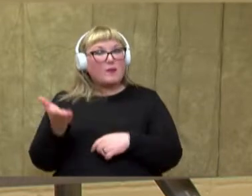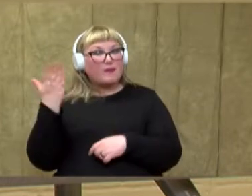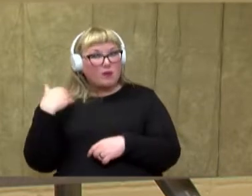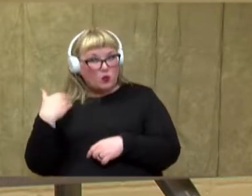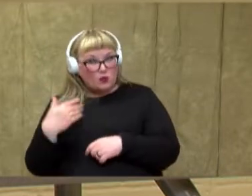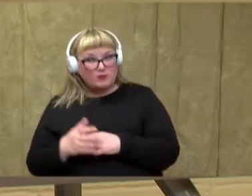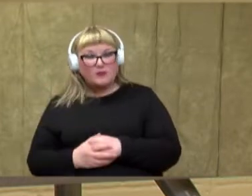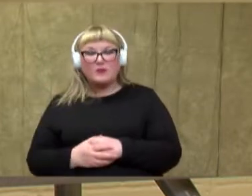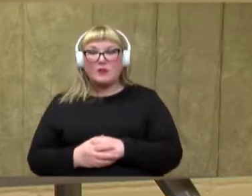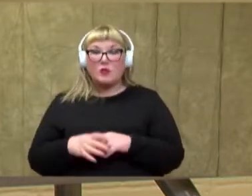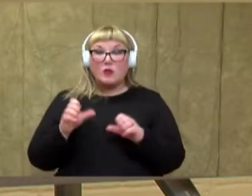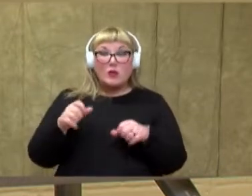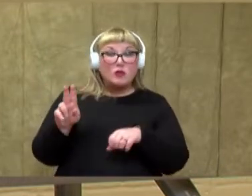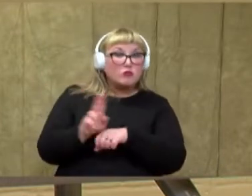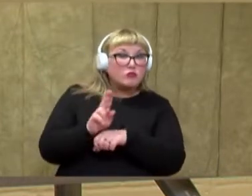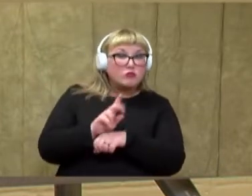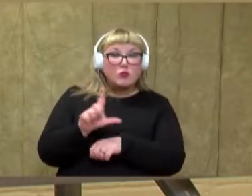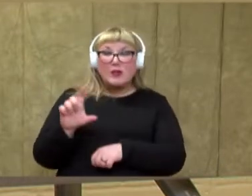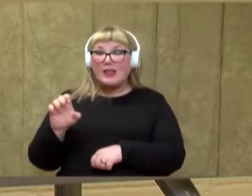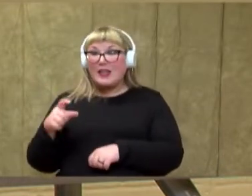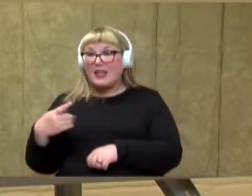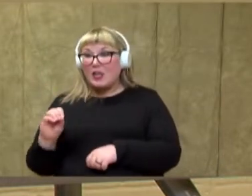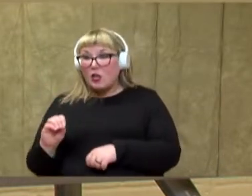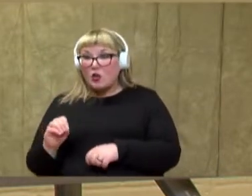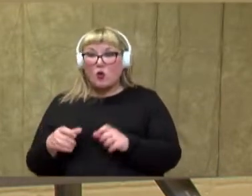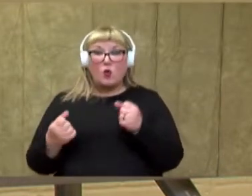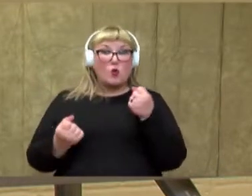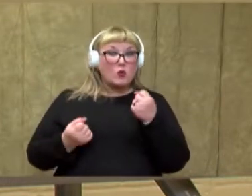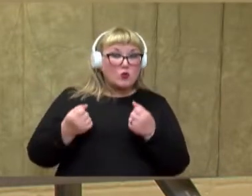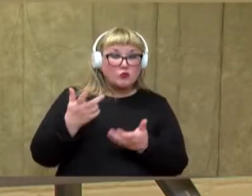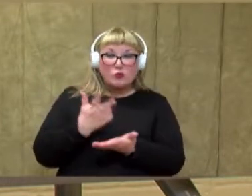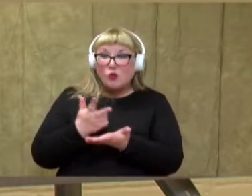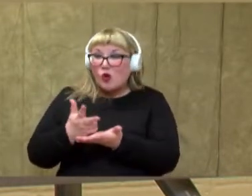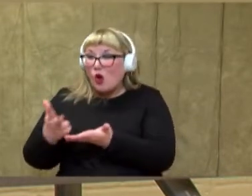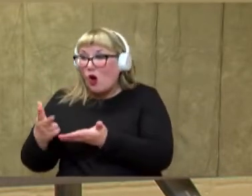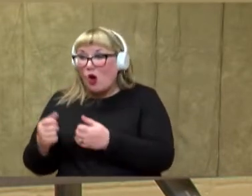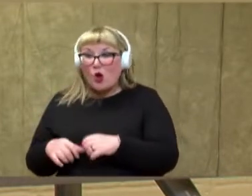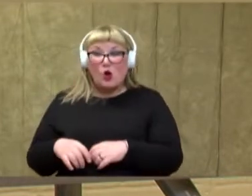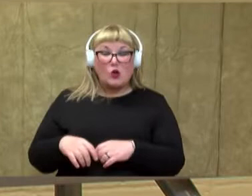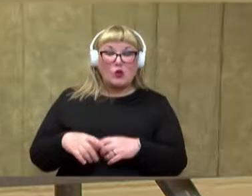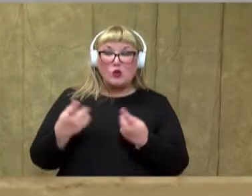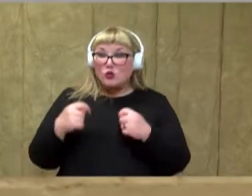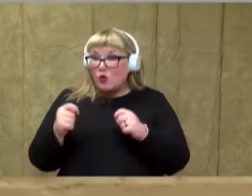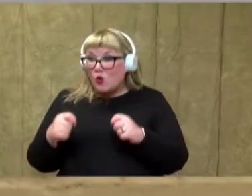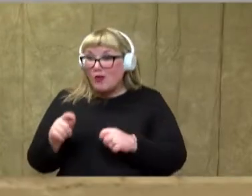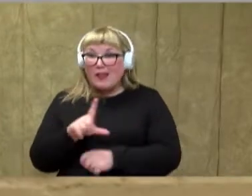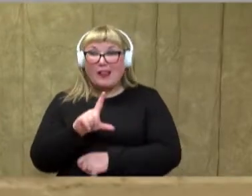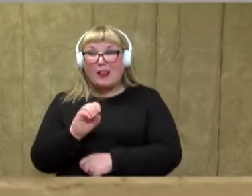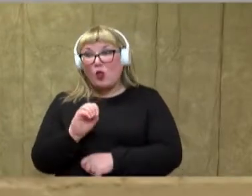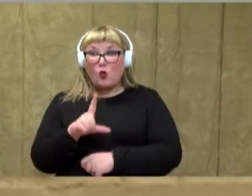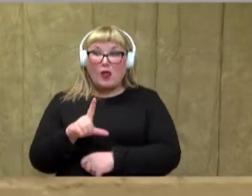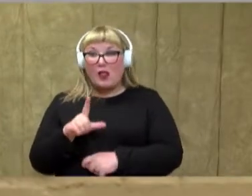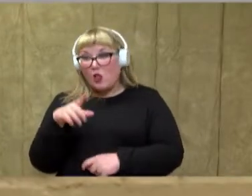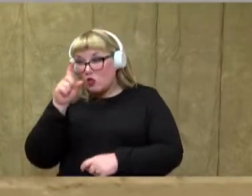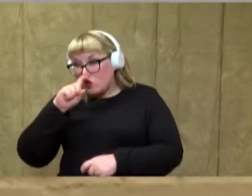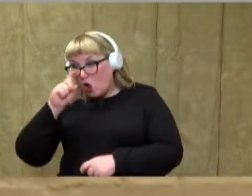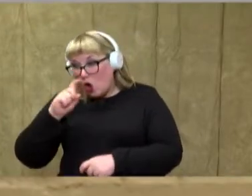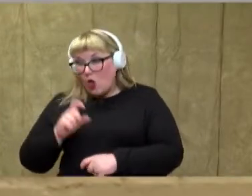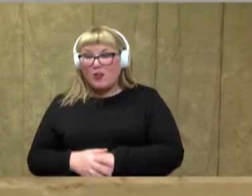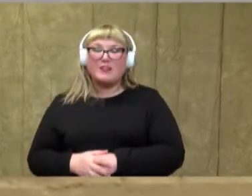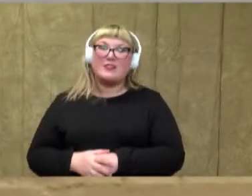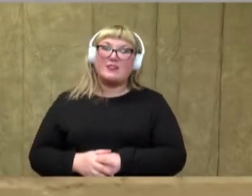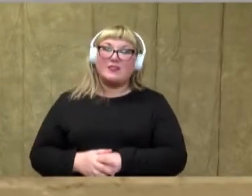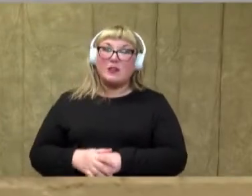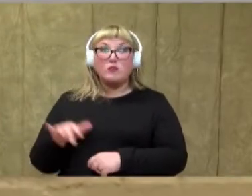You can use Legos, cars, toys, LOL dolls, or you can use